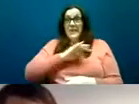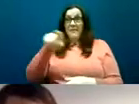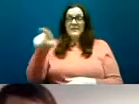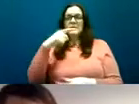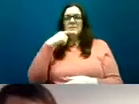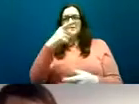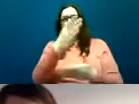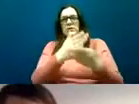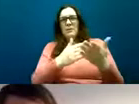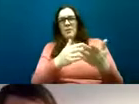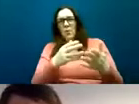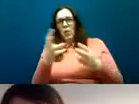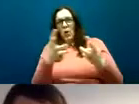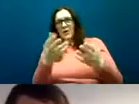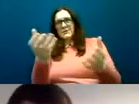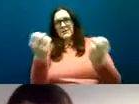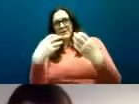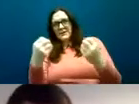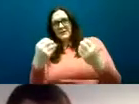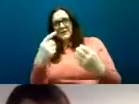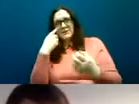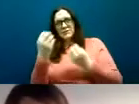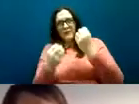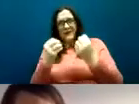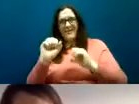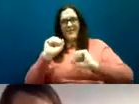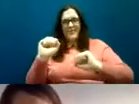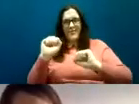their caseload so they were completing the information by proxy